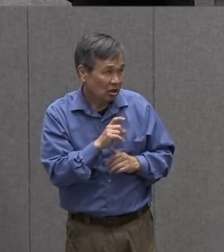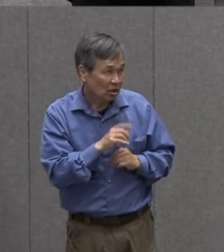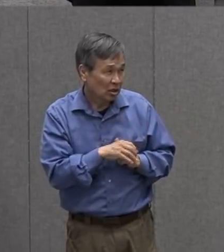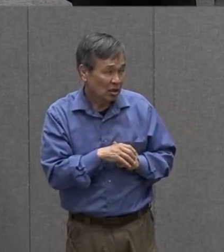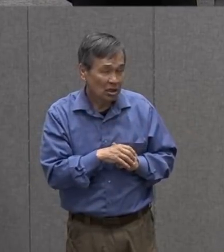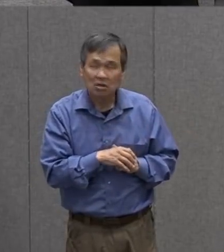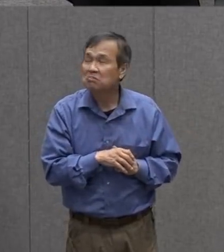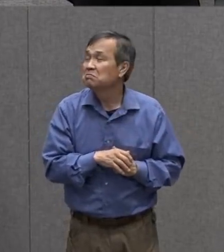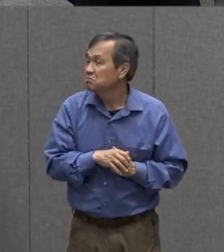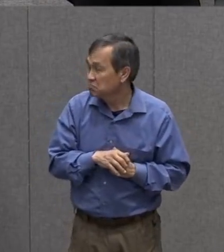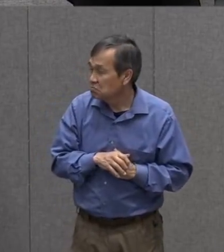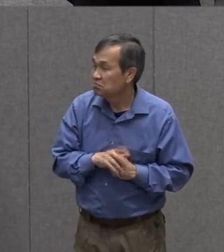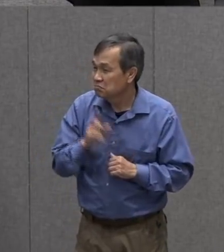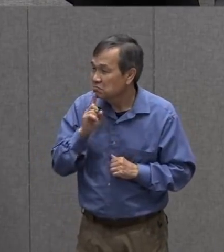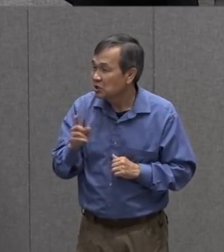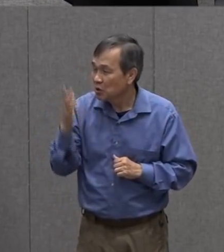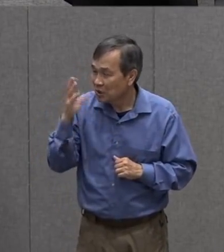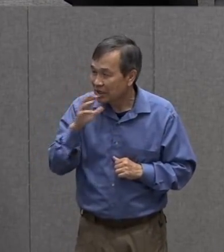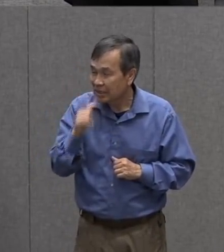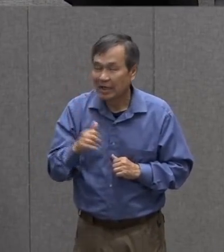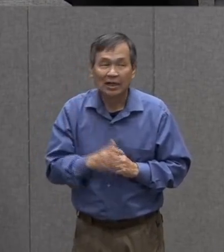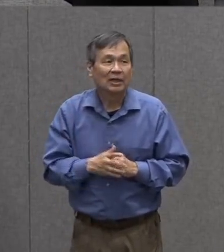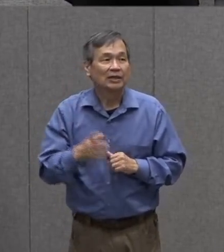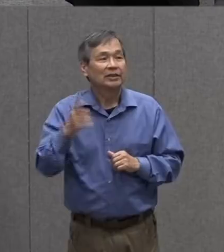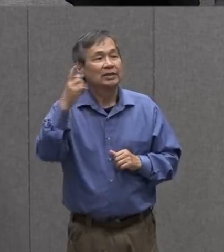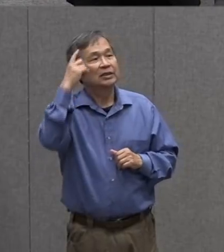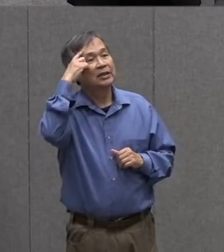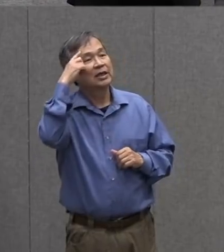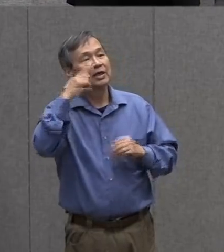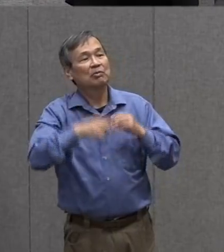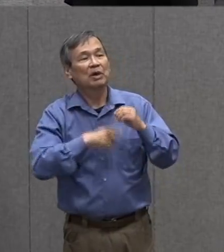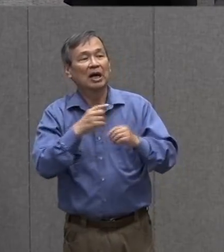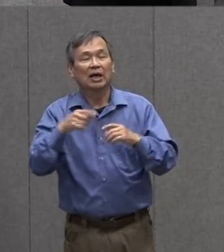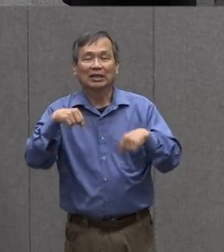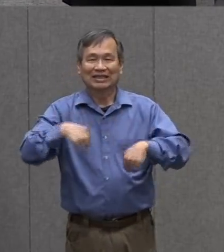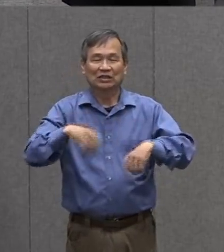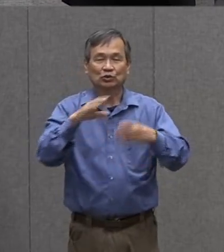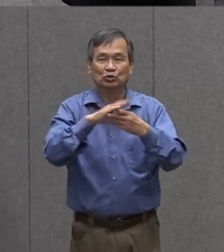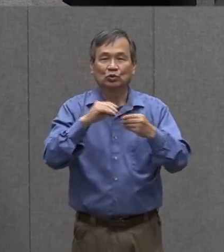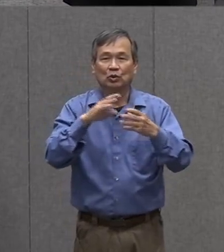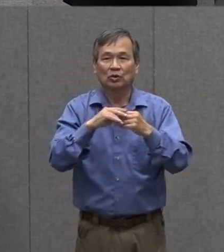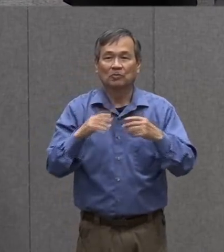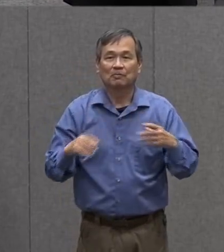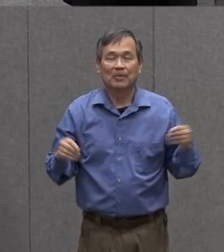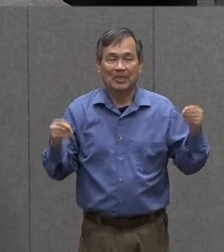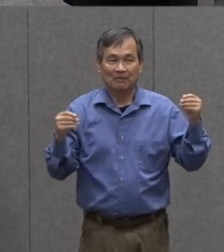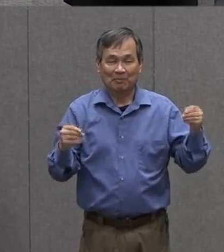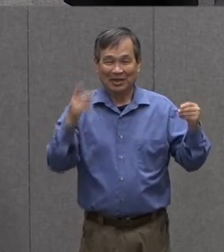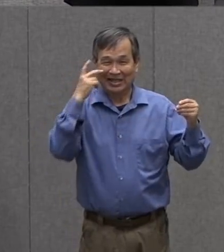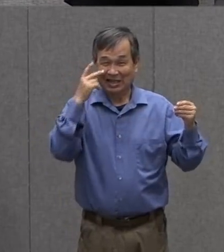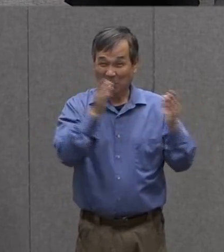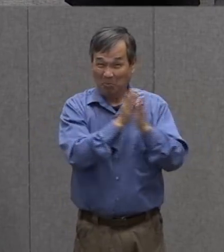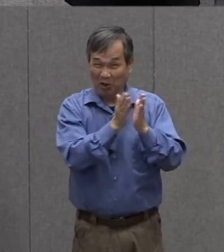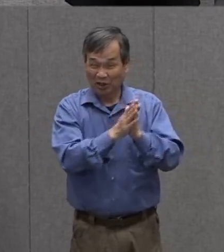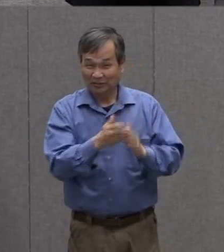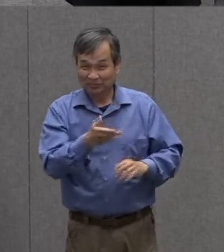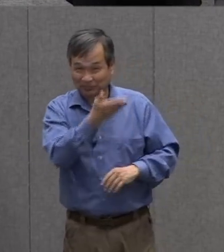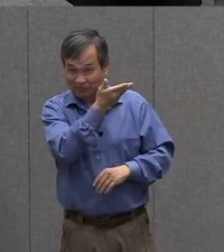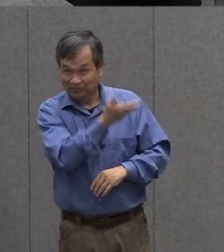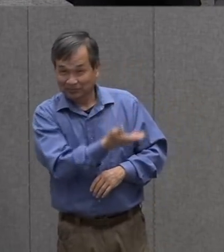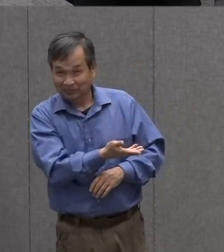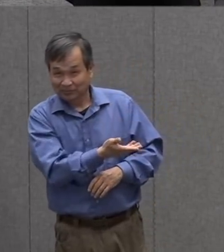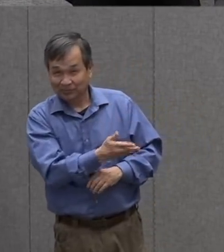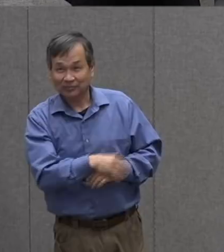Sure, why not? Let's think about our story. This particular book is